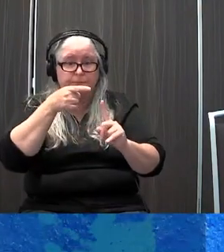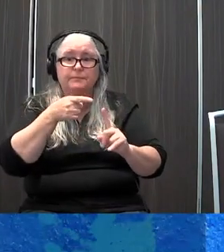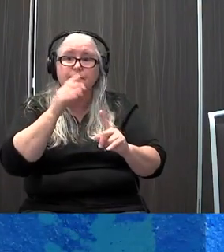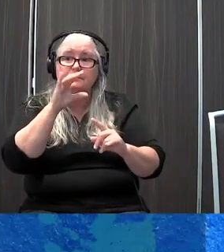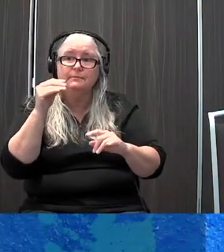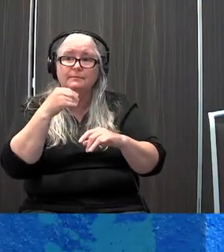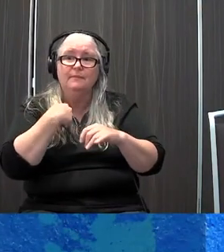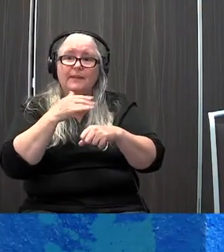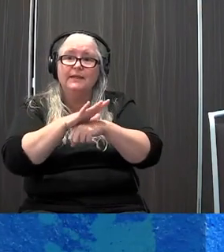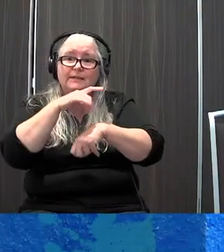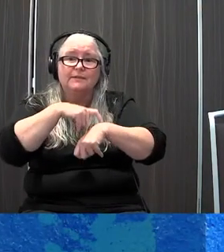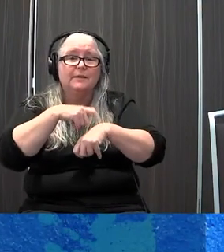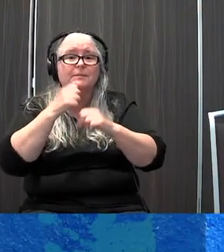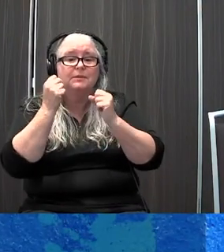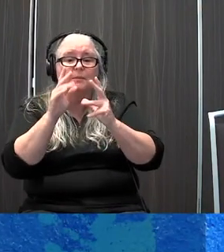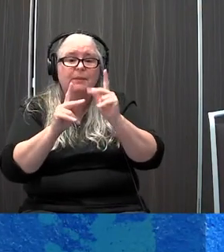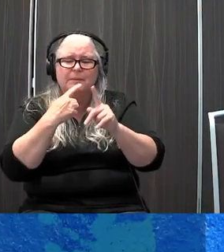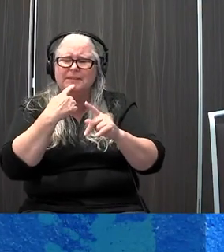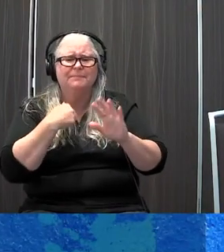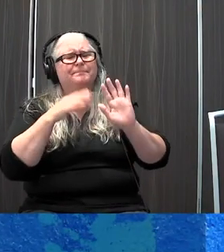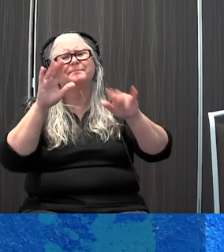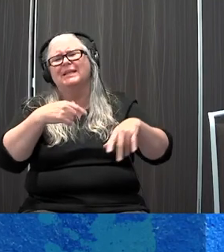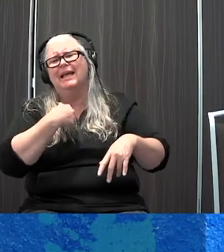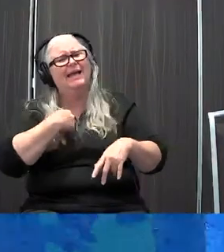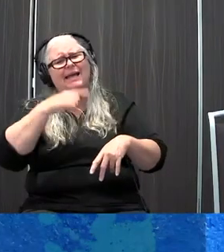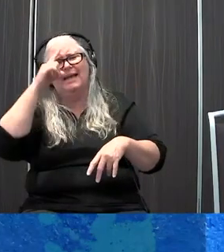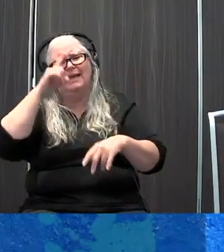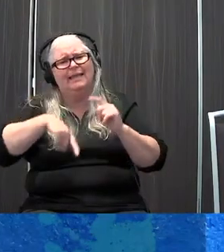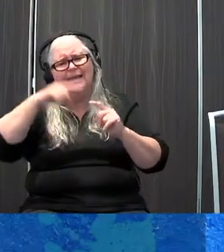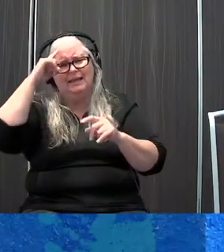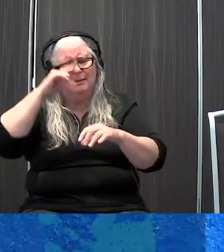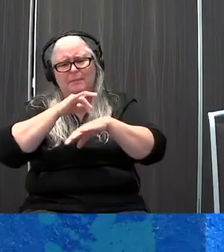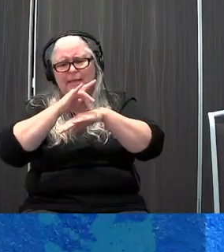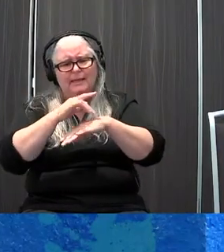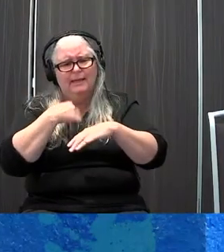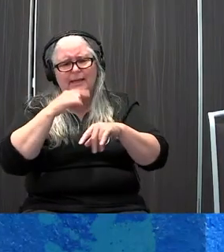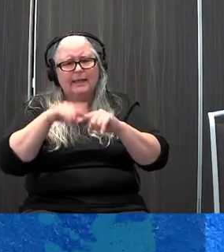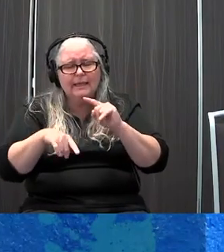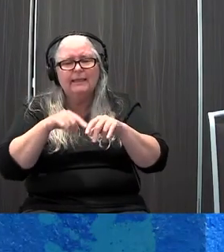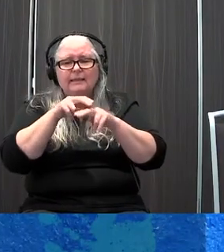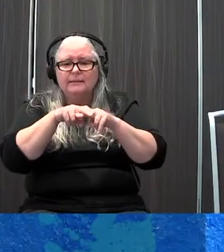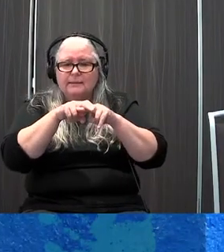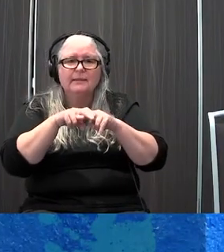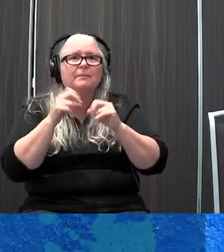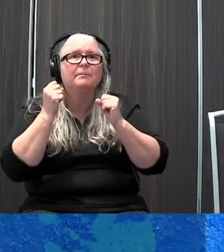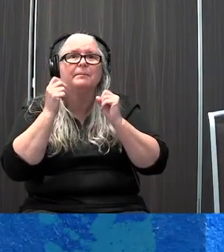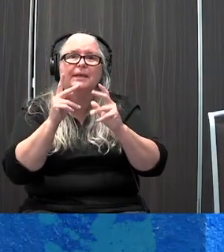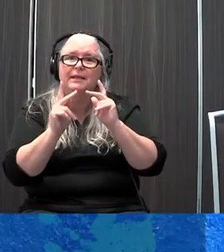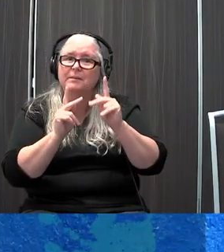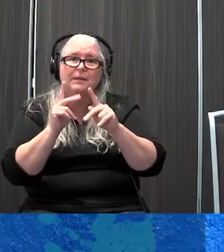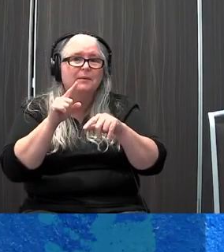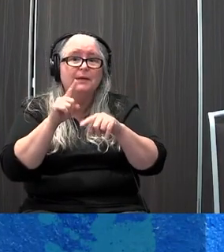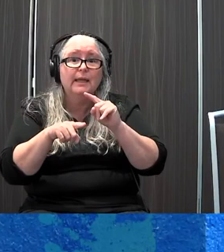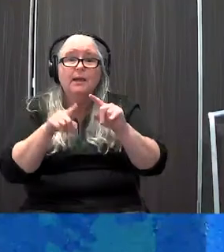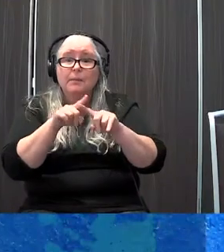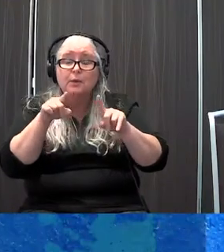So many people say to me, I can't meditate, Sean. I can't sit still. Well, you know what? Lots of people can't sit still. And I promise you that you actually